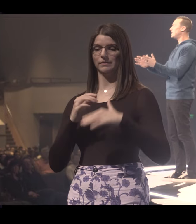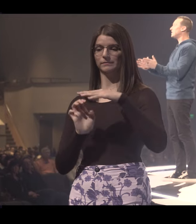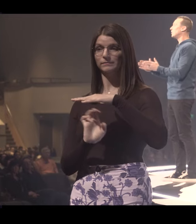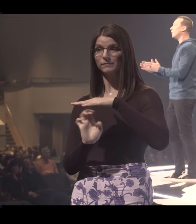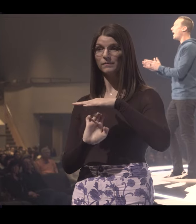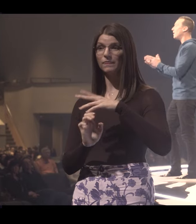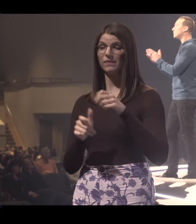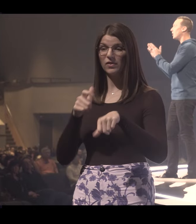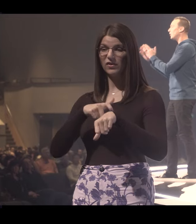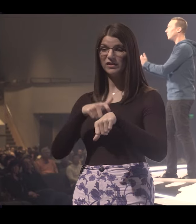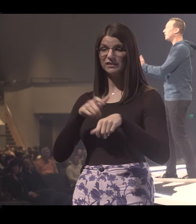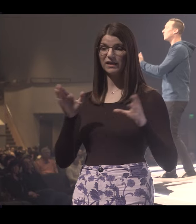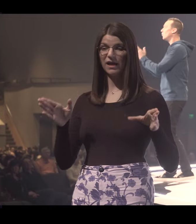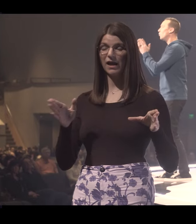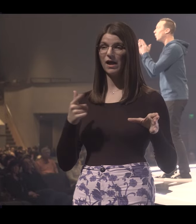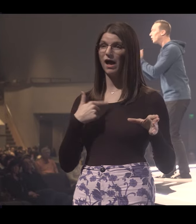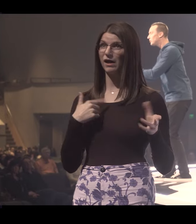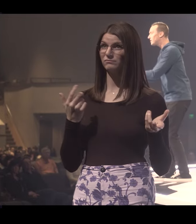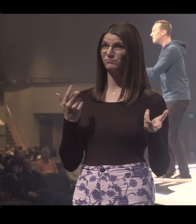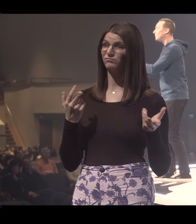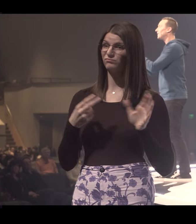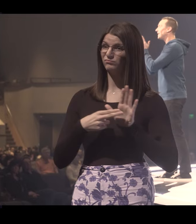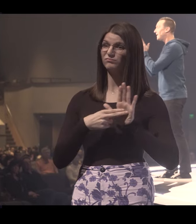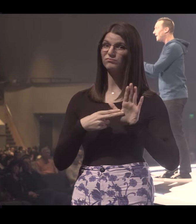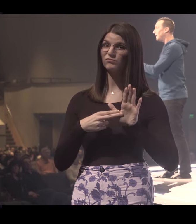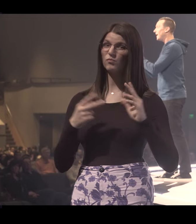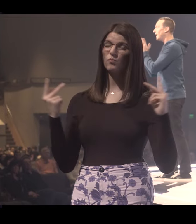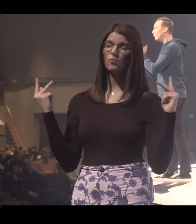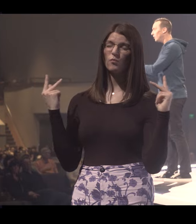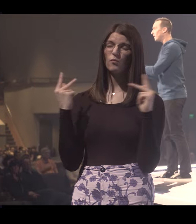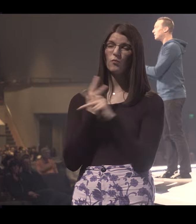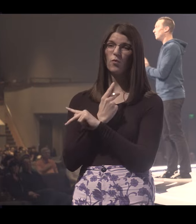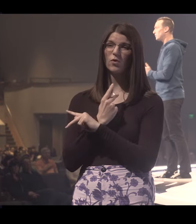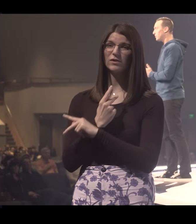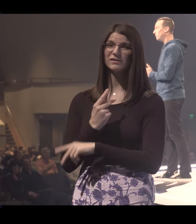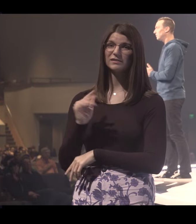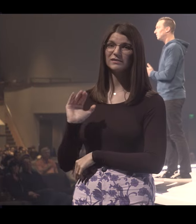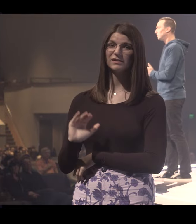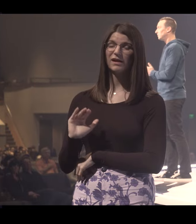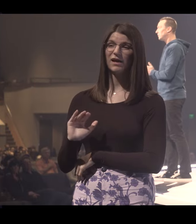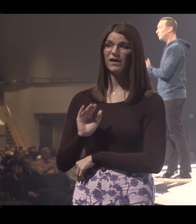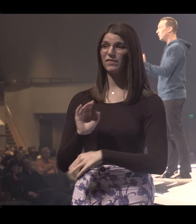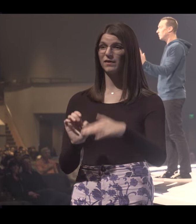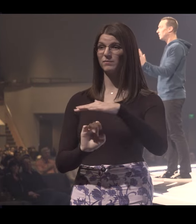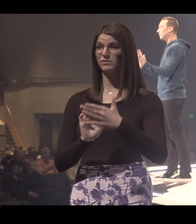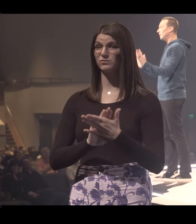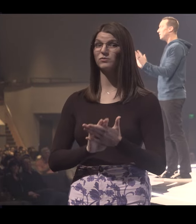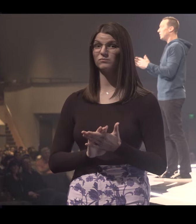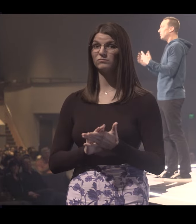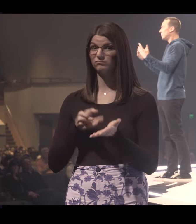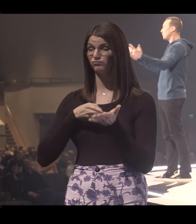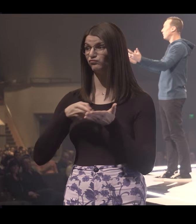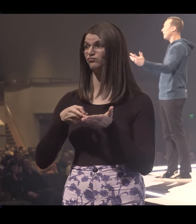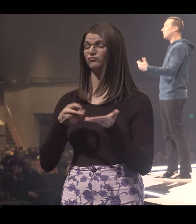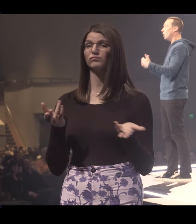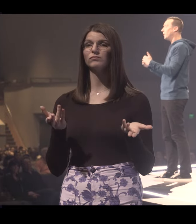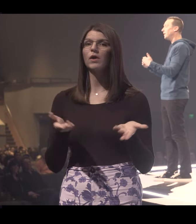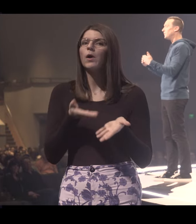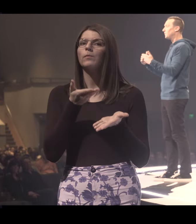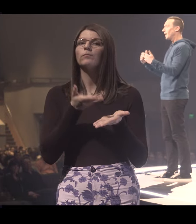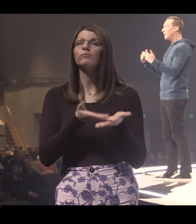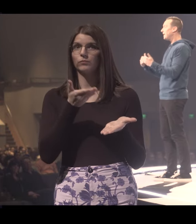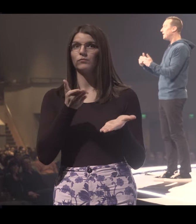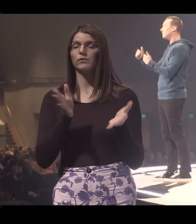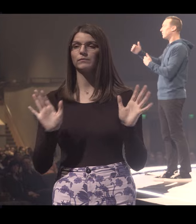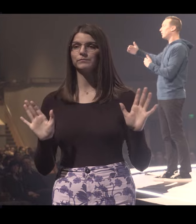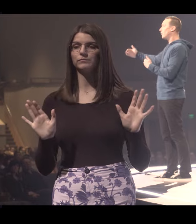school, there was a season where I was arguably the worst kid at Wilcox Elementary School. No joke. And just to